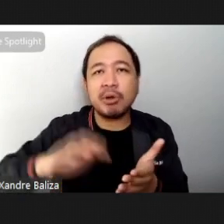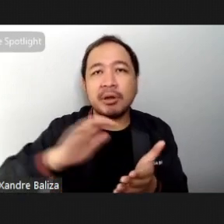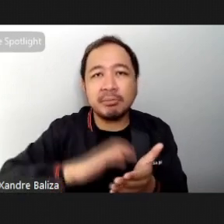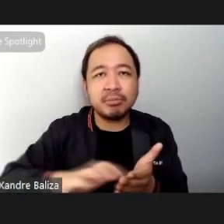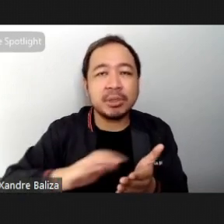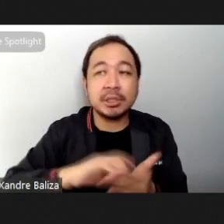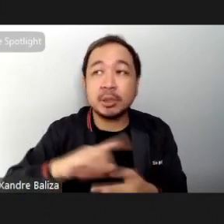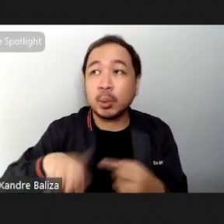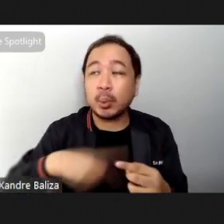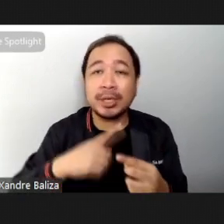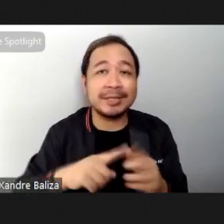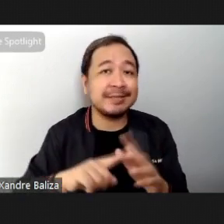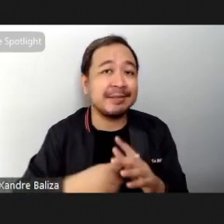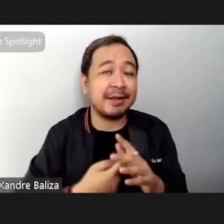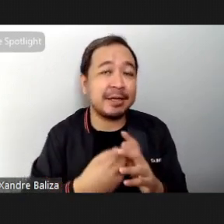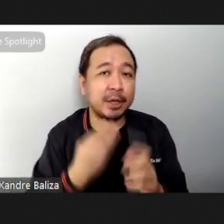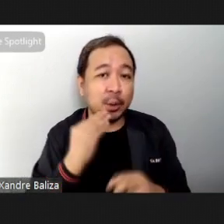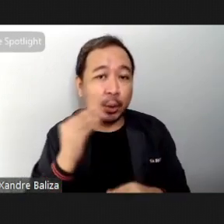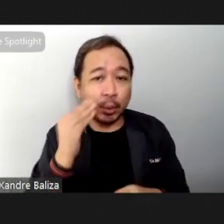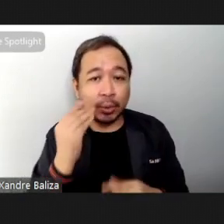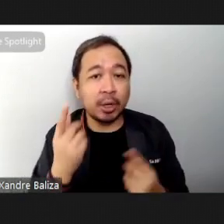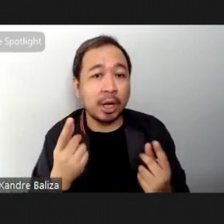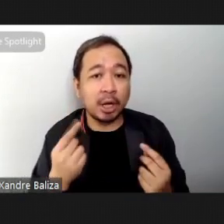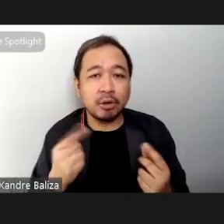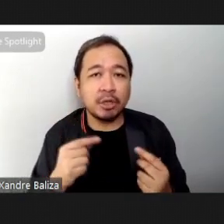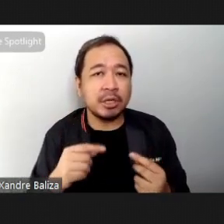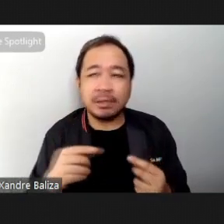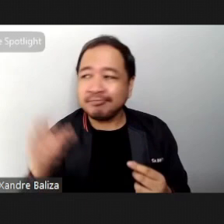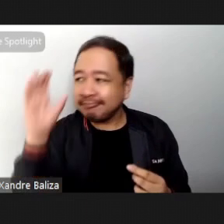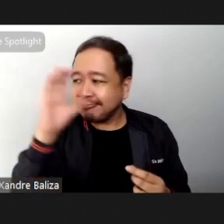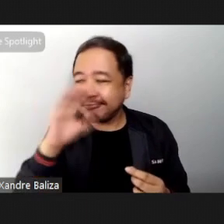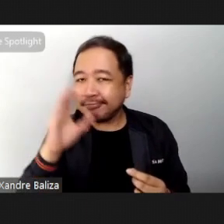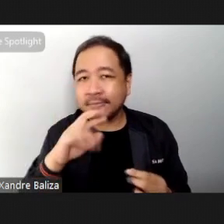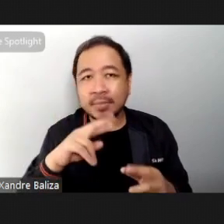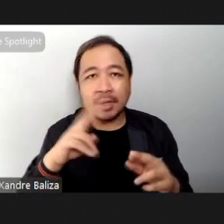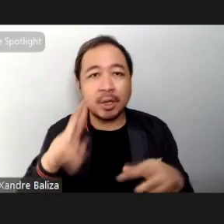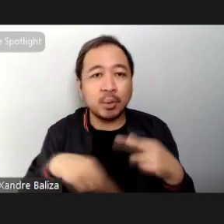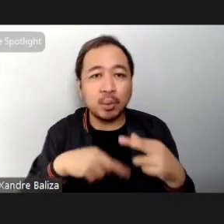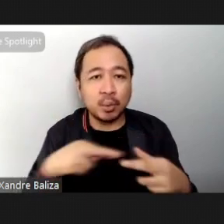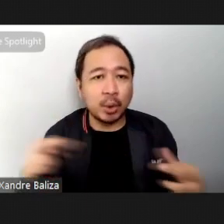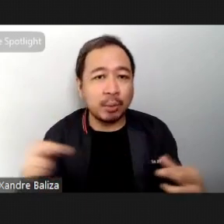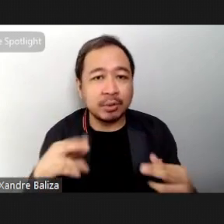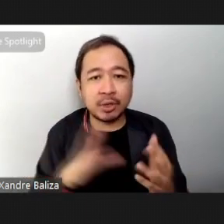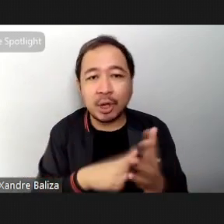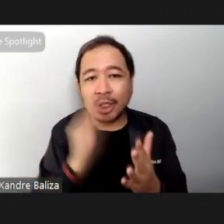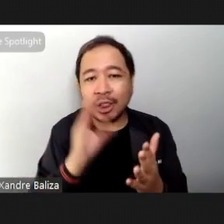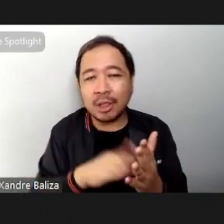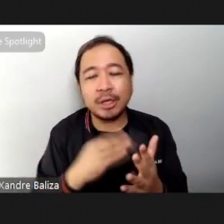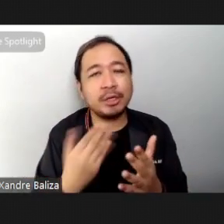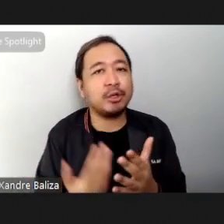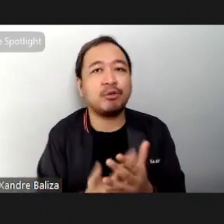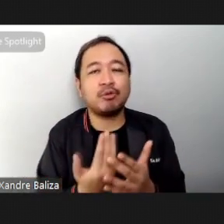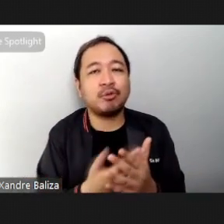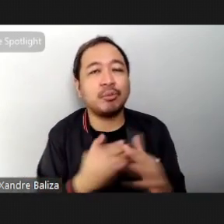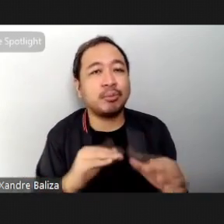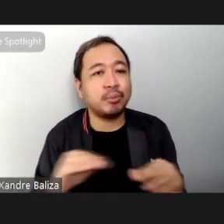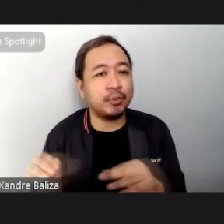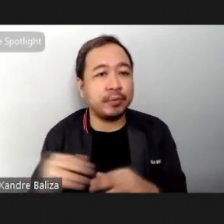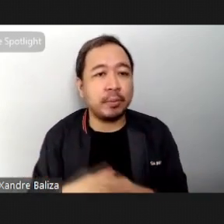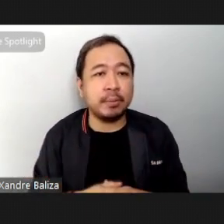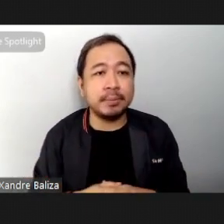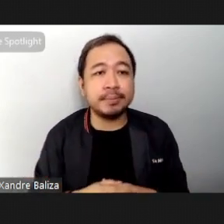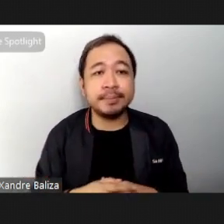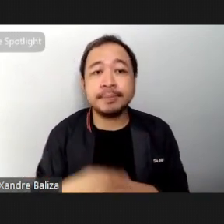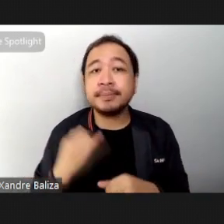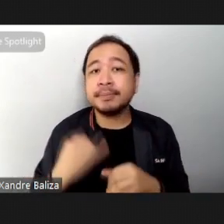at home with nothing to do you can just rope flow grab the rope and just do rope flow learn moves and keep practicing so in the end exercising